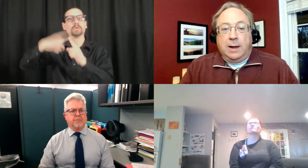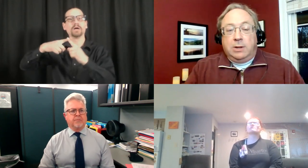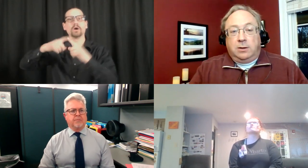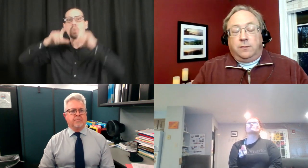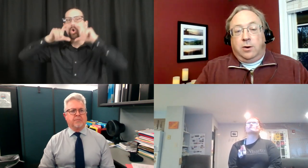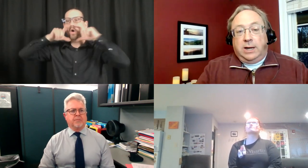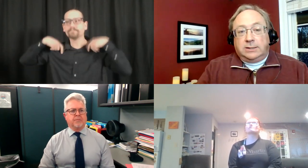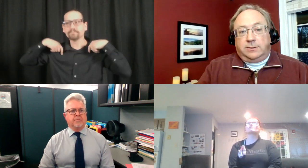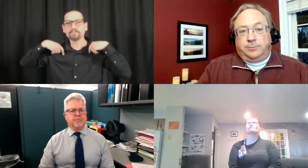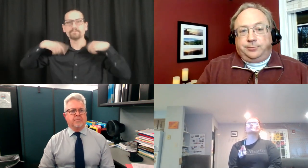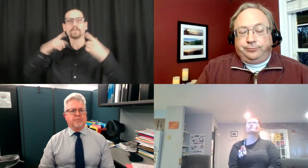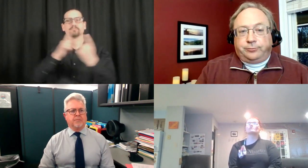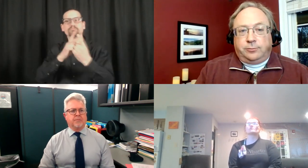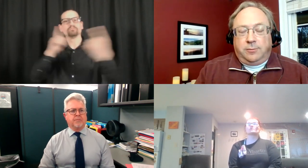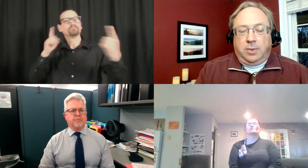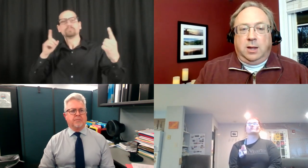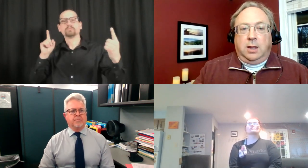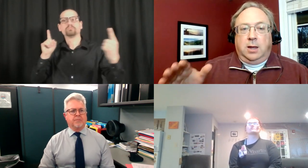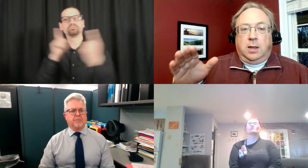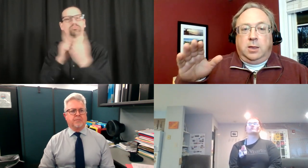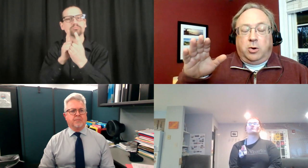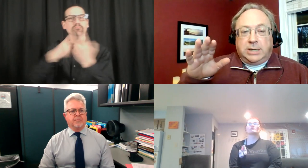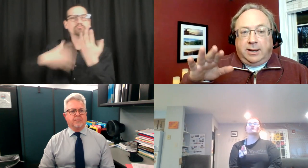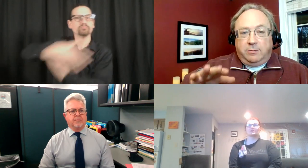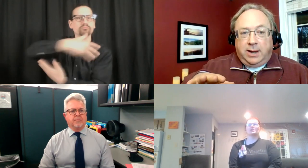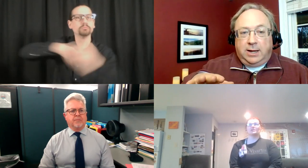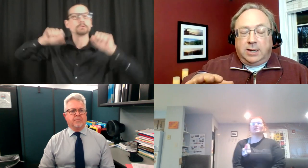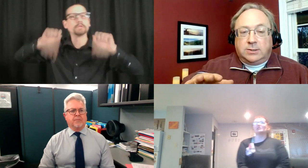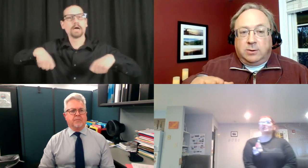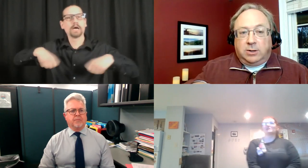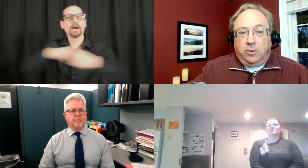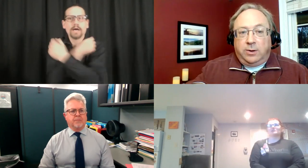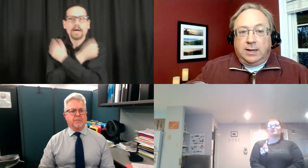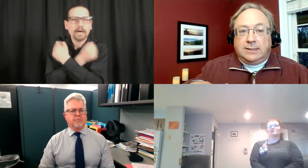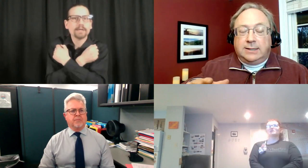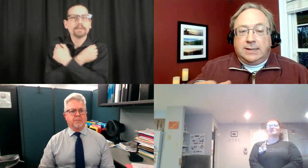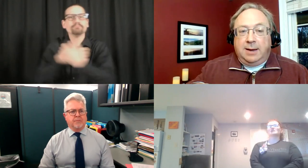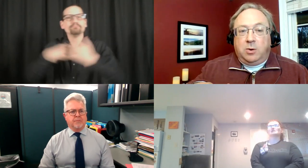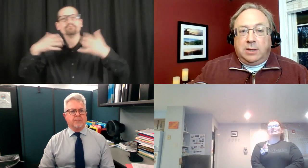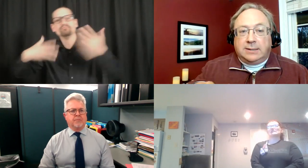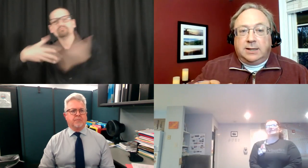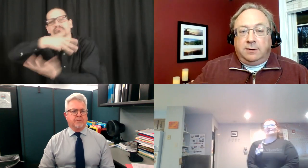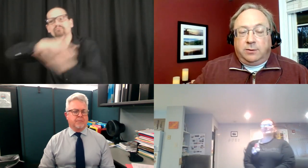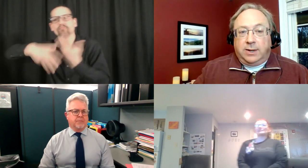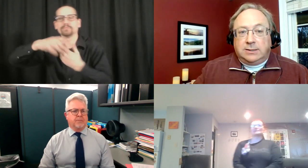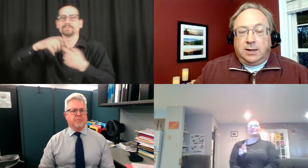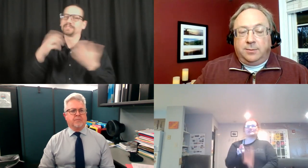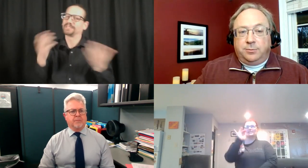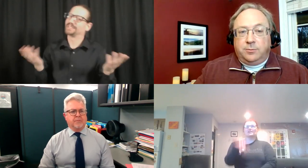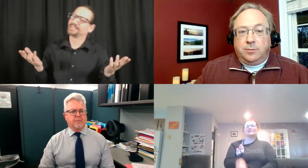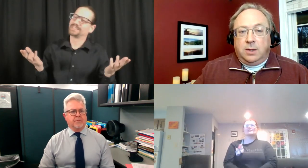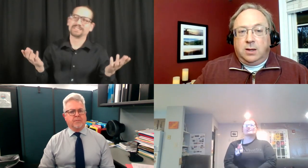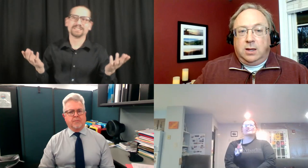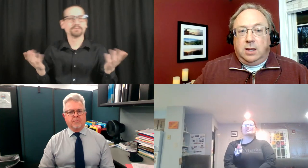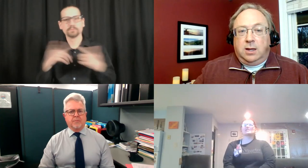What I would look for is the mortality rate is so low, it's the same or less than influenza.